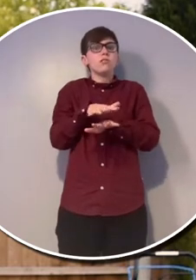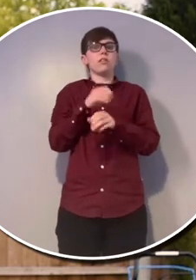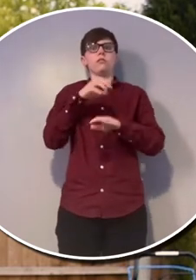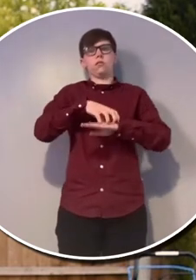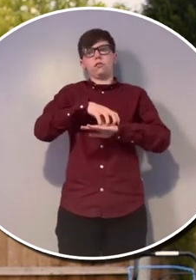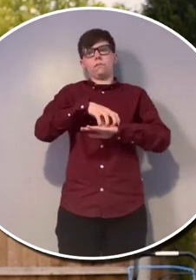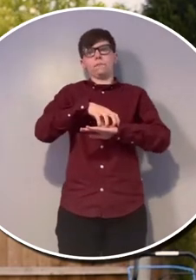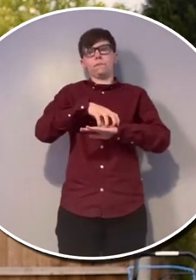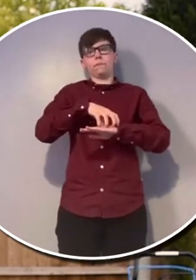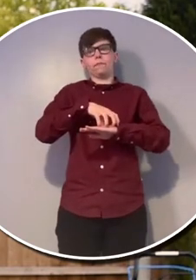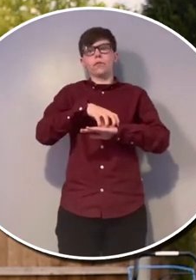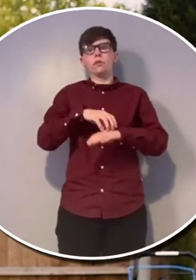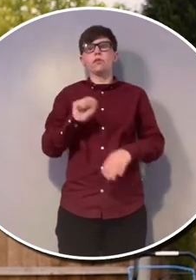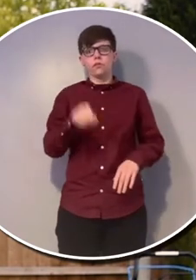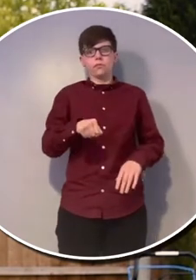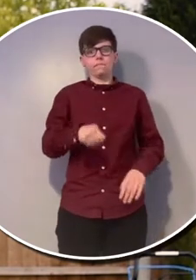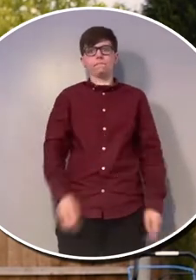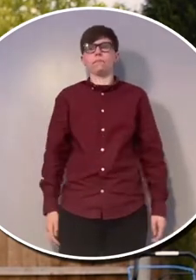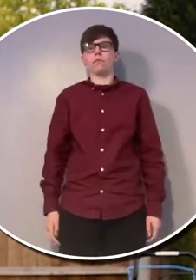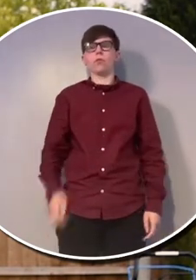flapjacks for your lunch. You did.